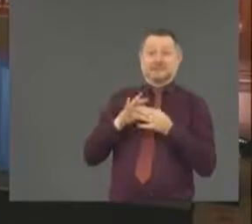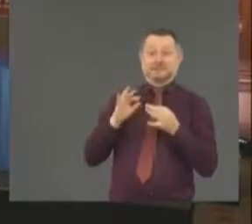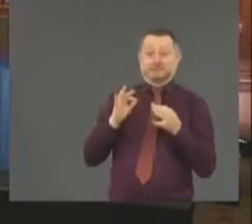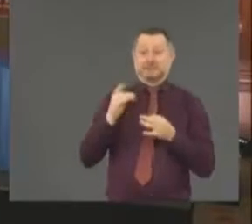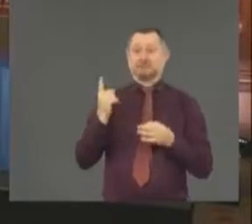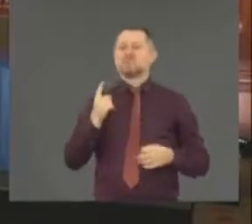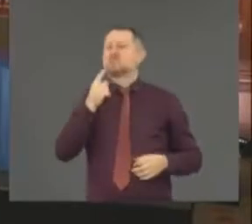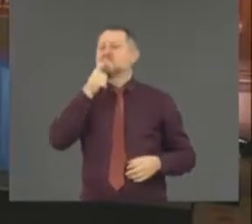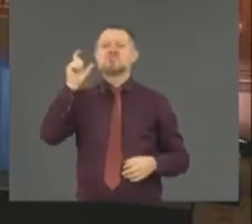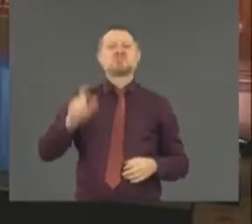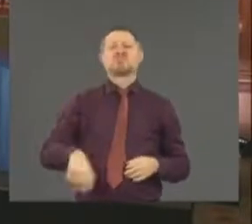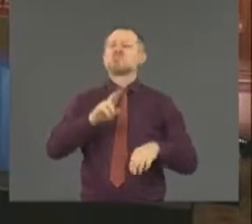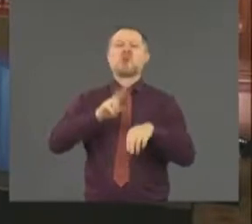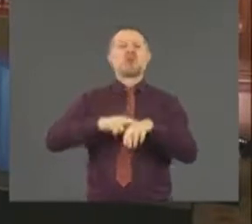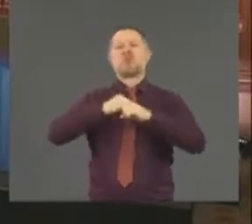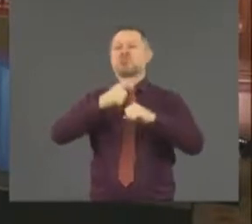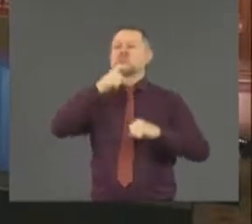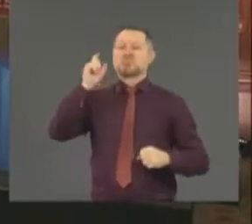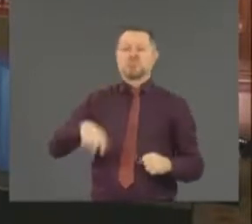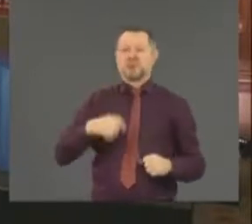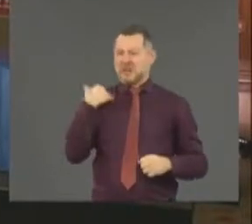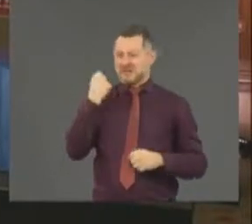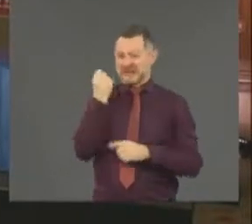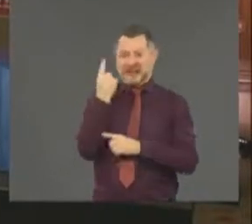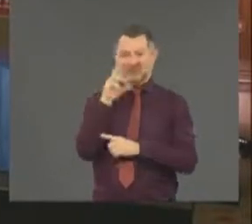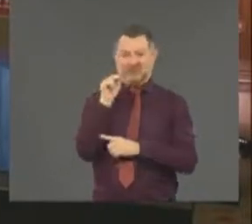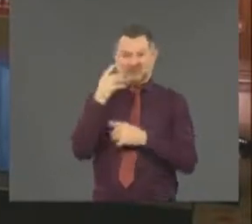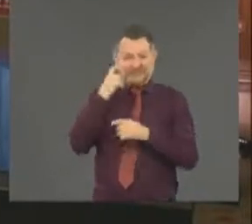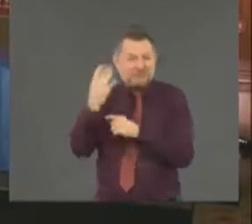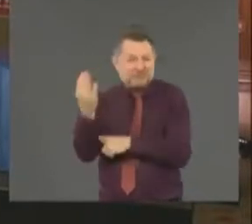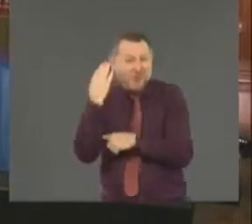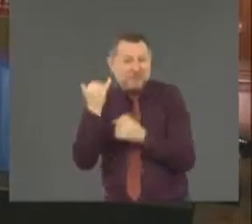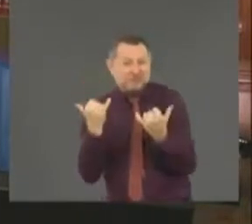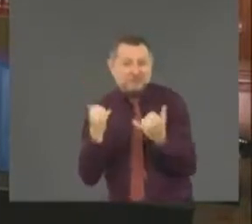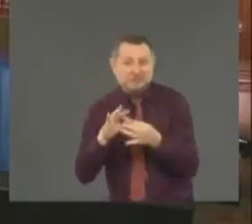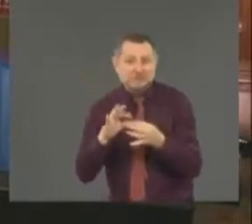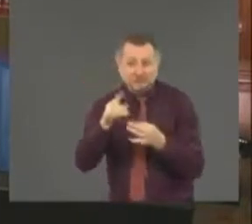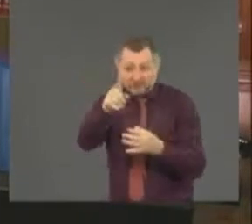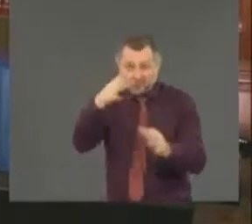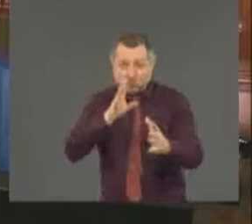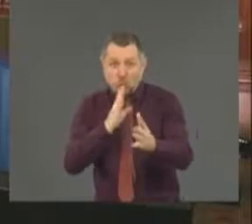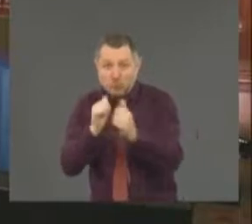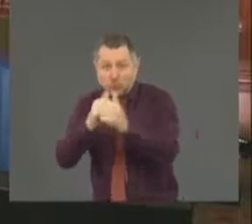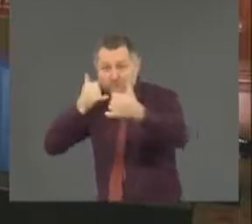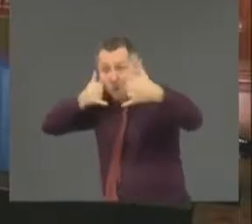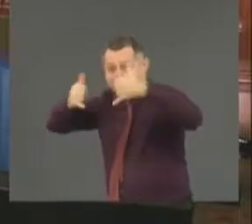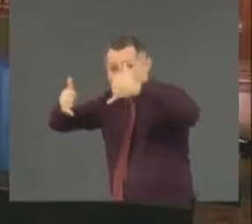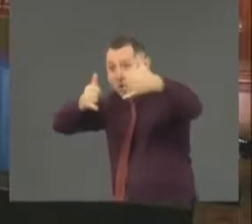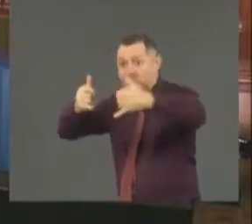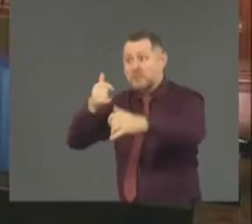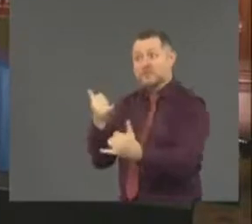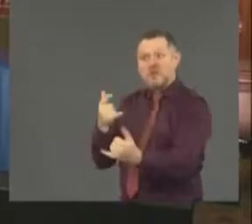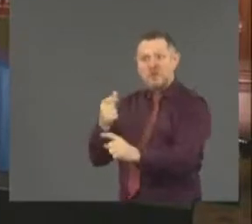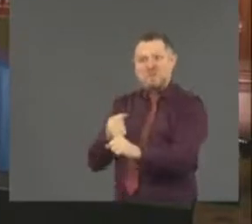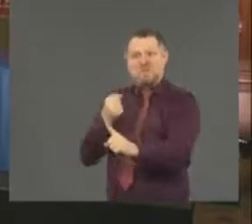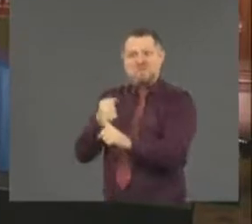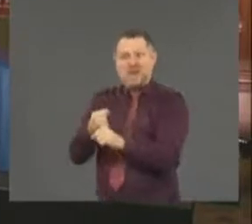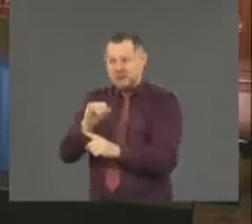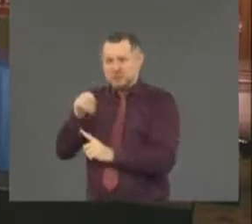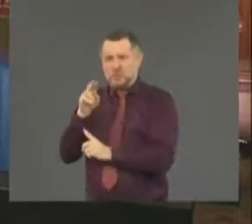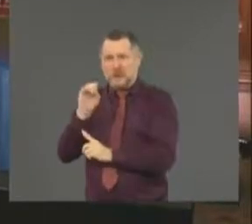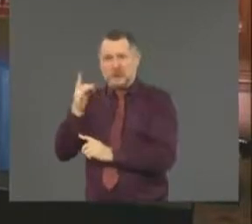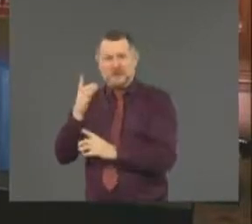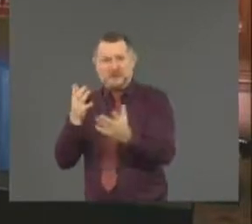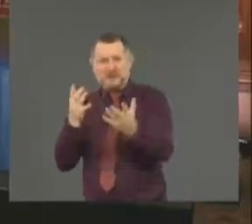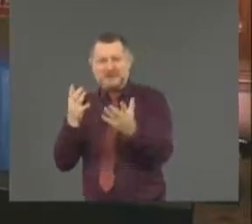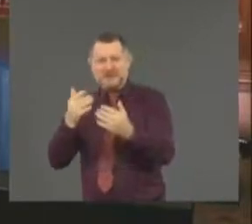talked? And also will this impact the reopening of New York City on June 8th? But again you've overruled the mayor on the closing